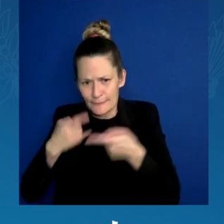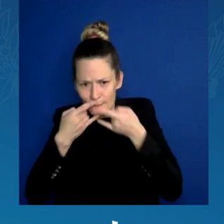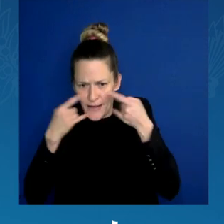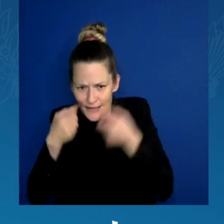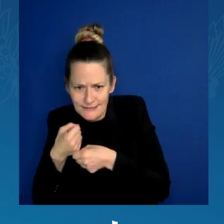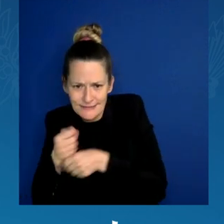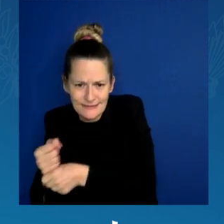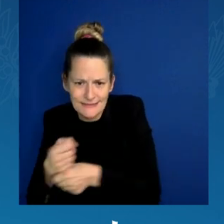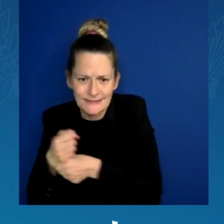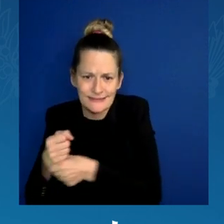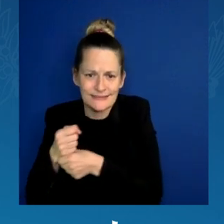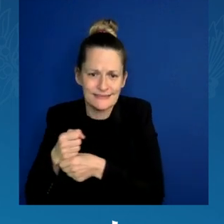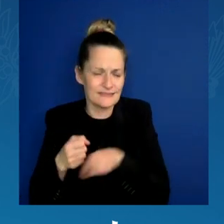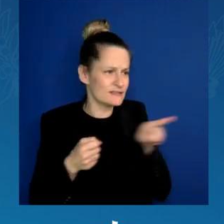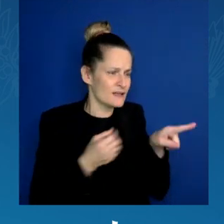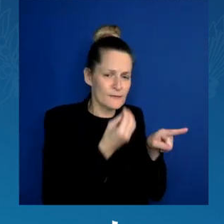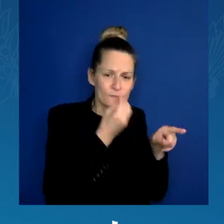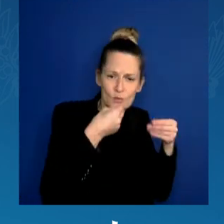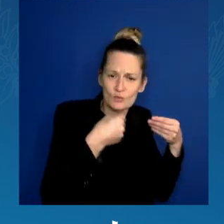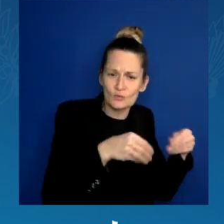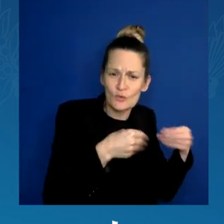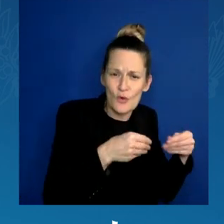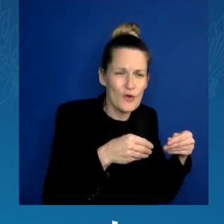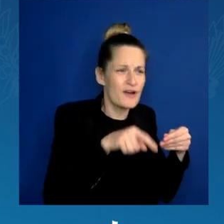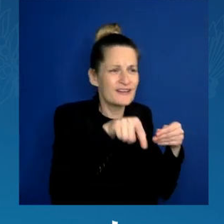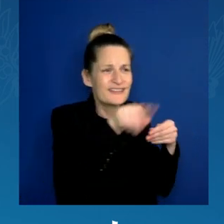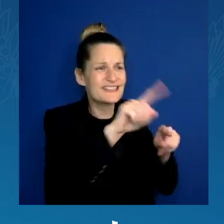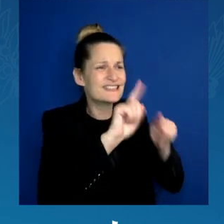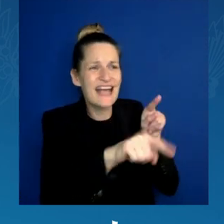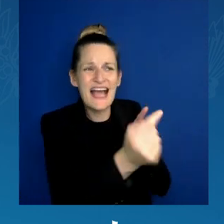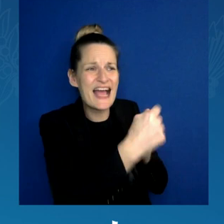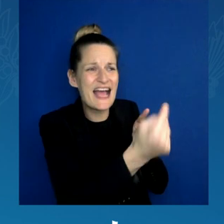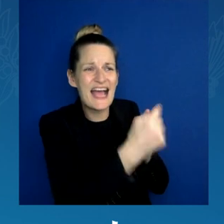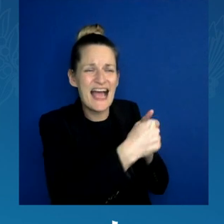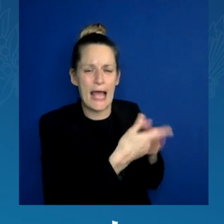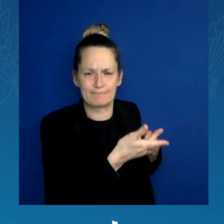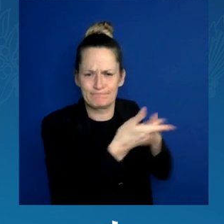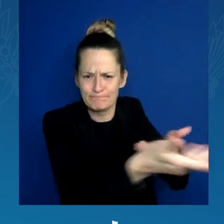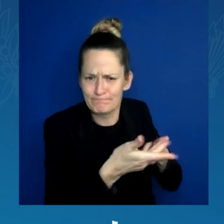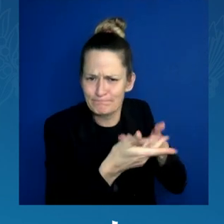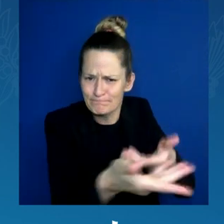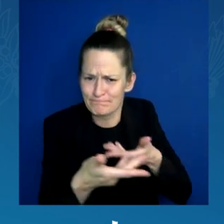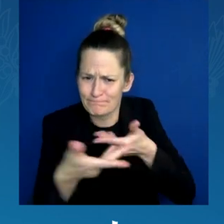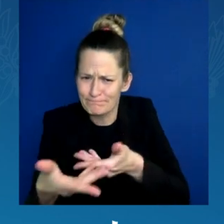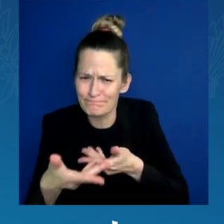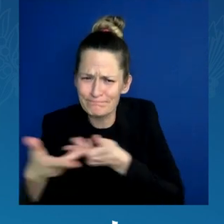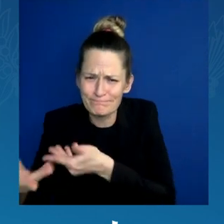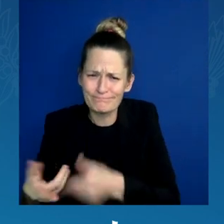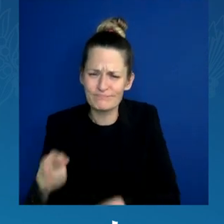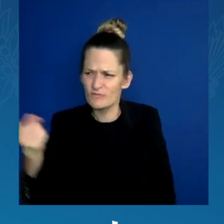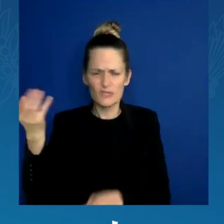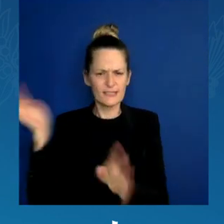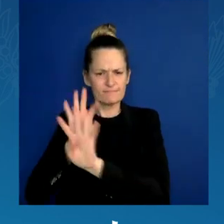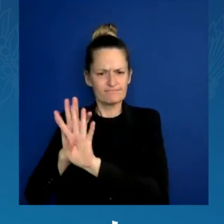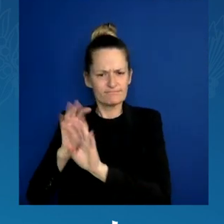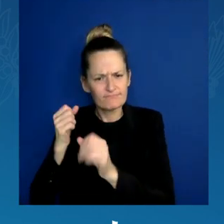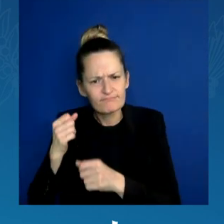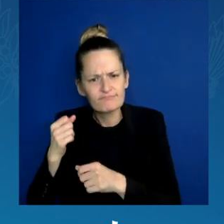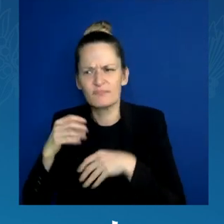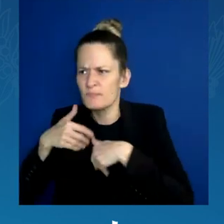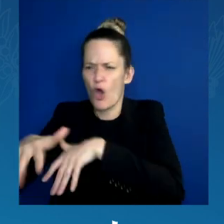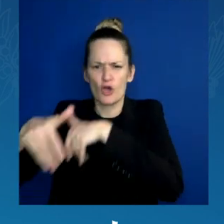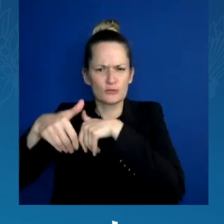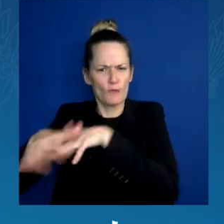to march and to rally and to bring attention to the issues of our time. You are